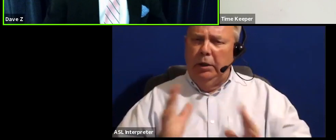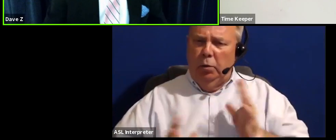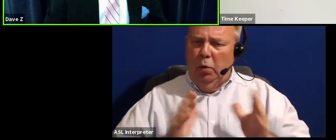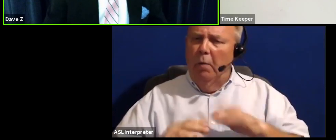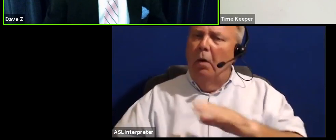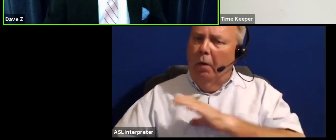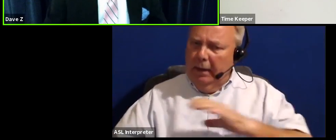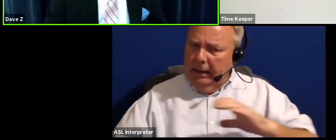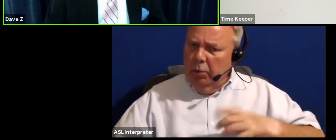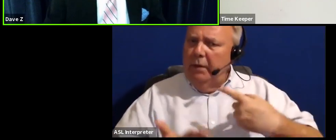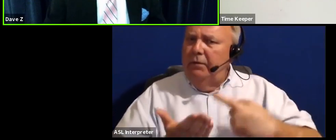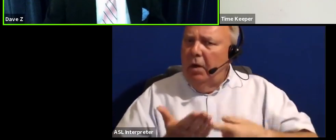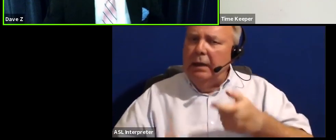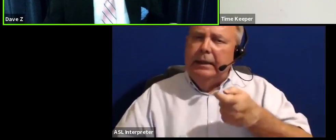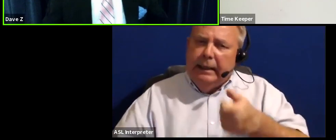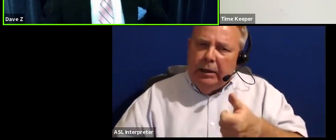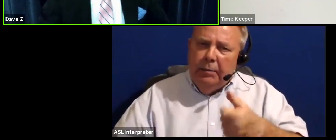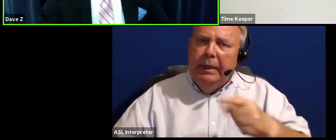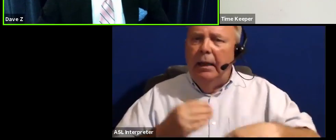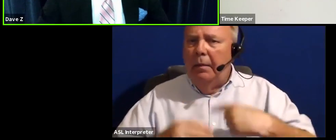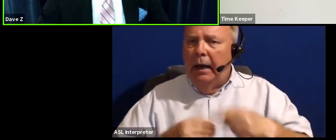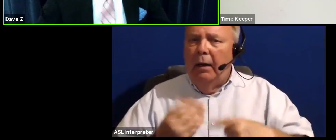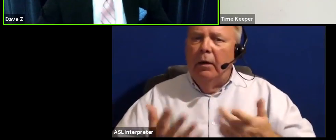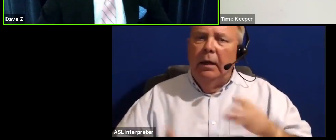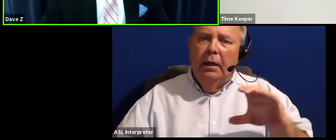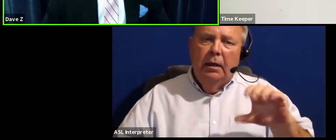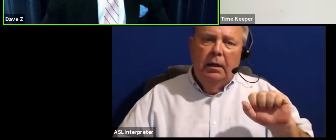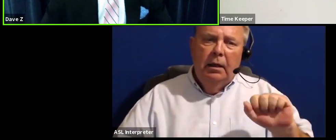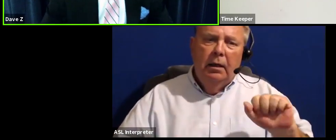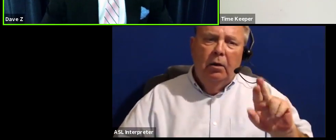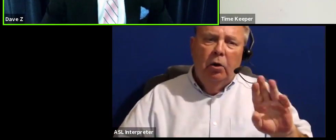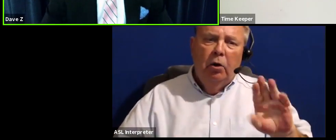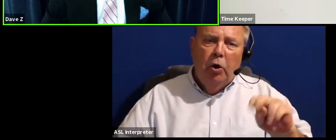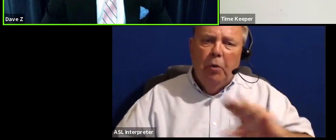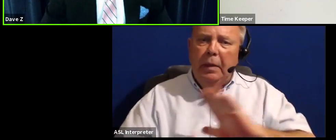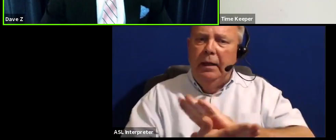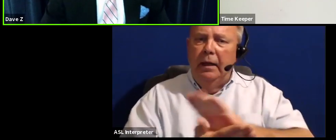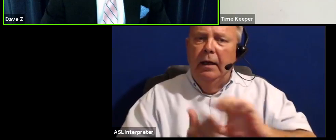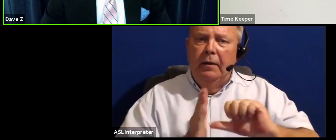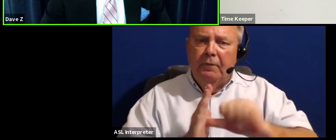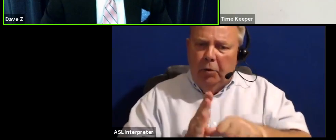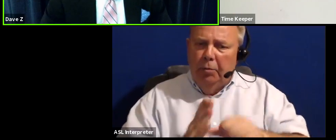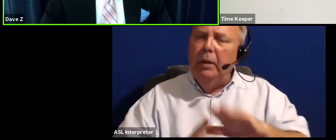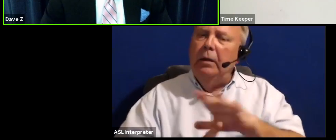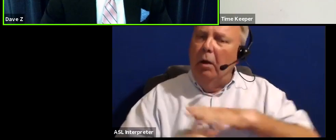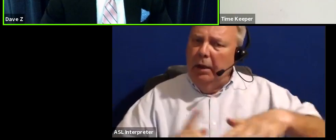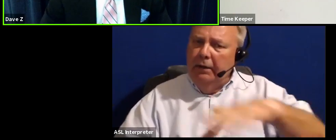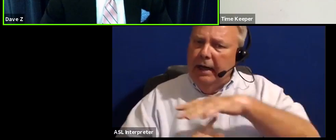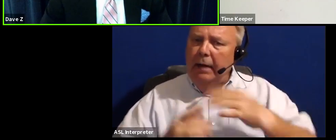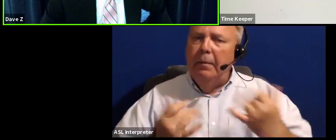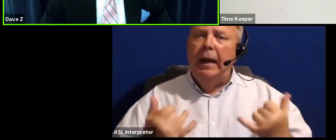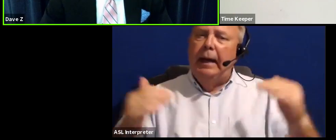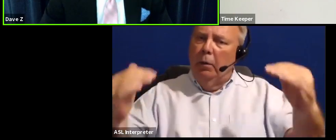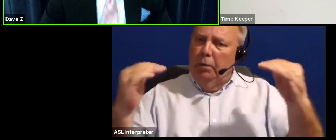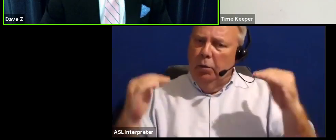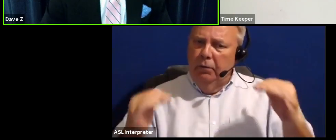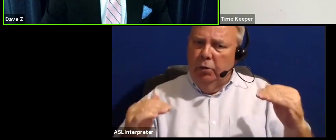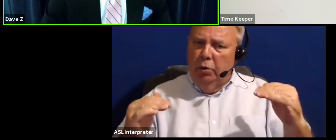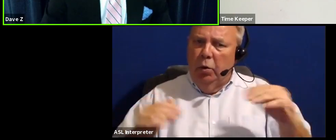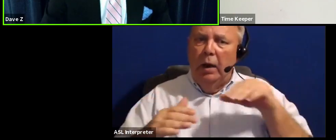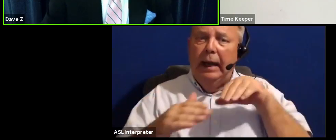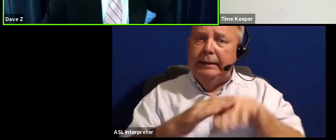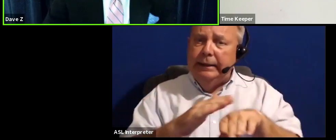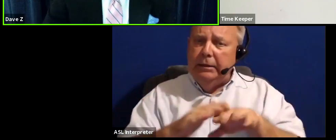council. We've talked a little bit now about carbon footprints, about the environment. We move now next to accessibility